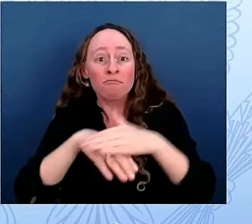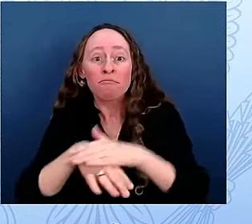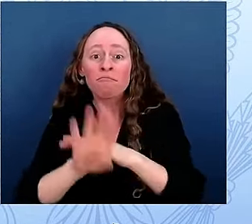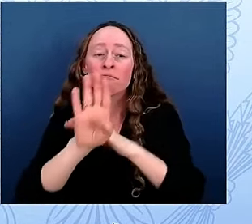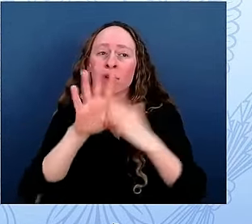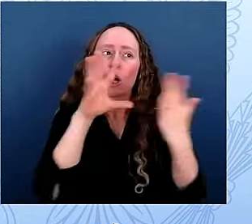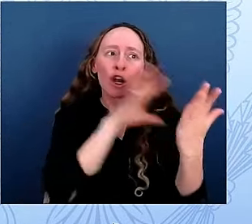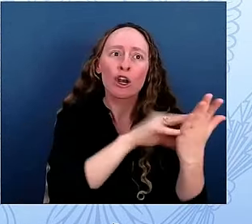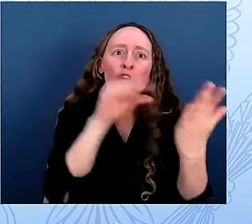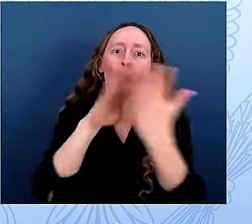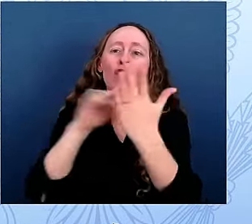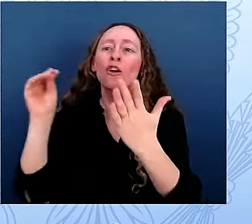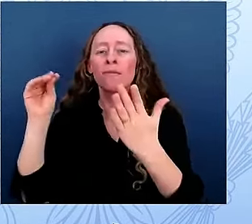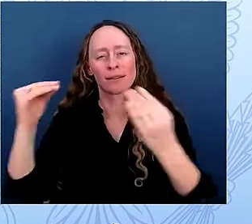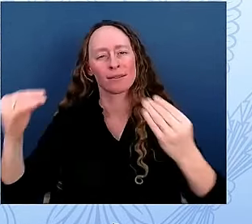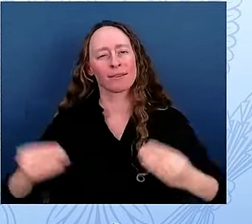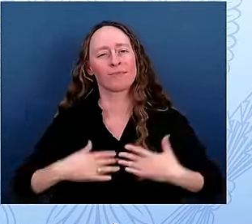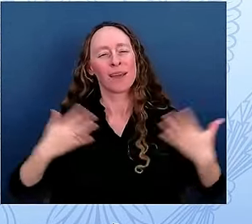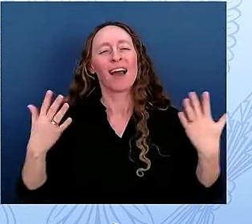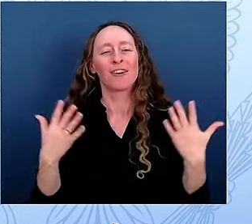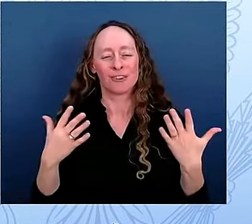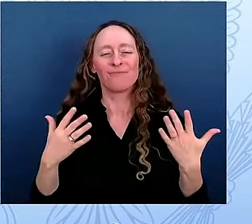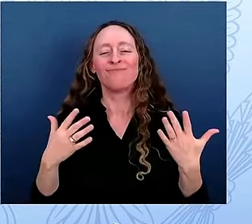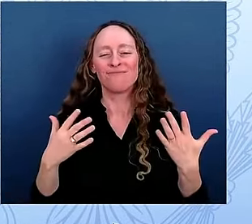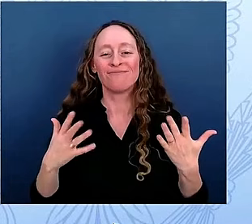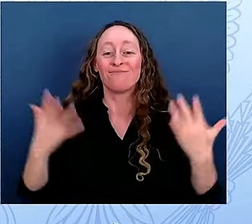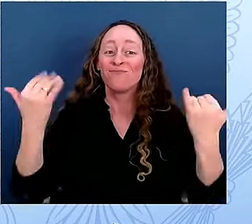Service Director Chuck Sams.